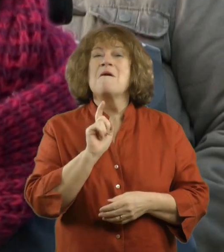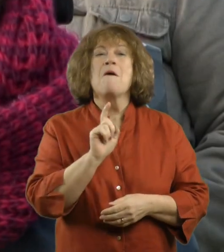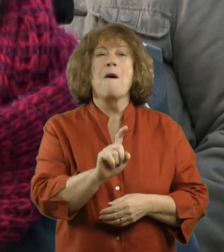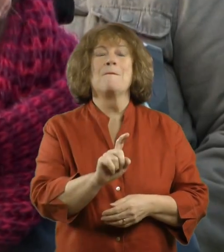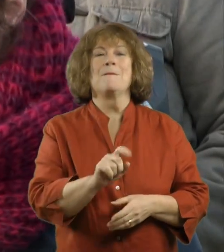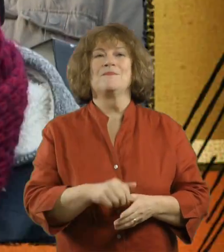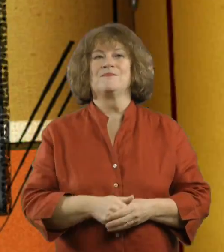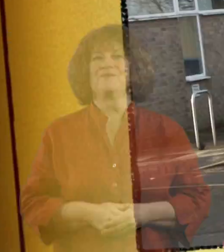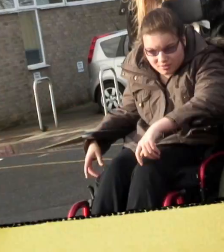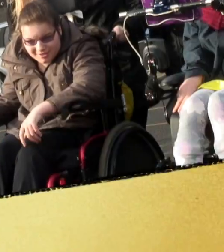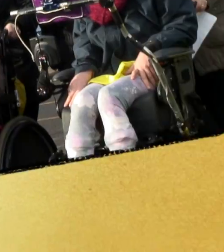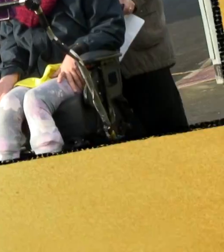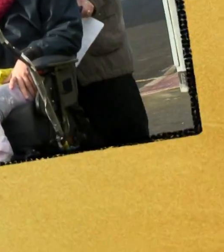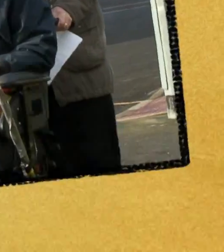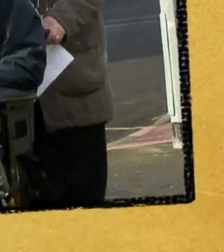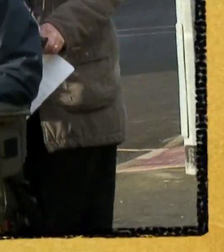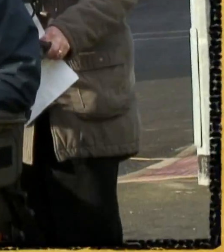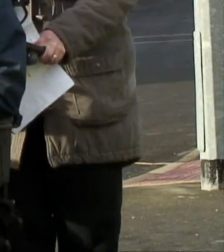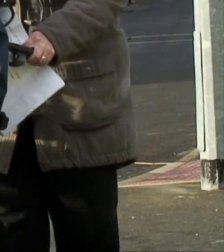I pass and come.